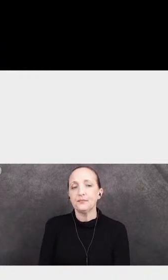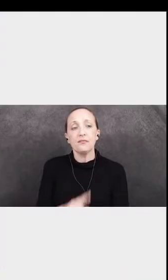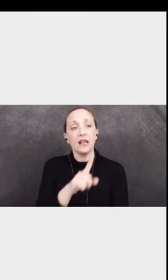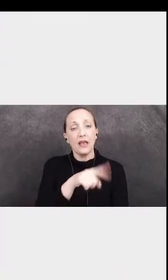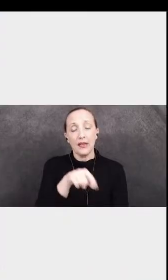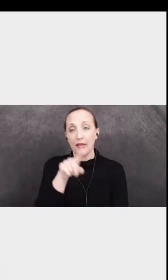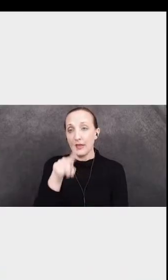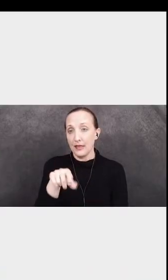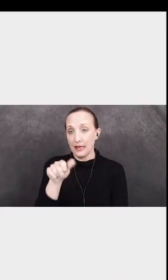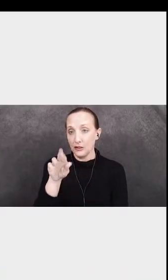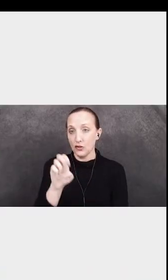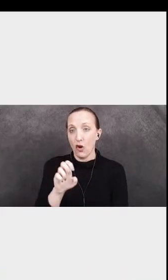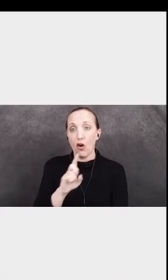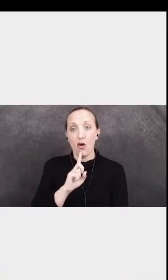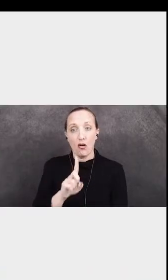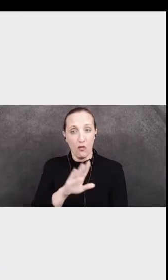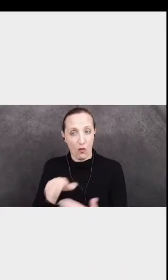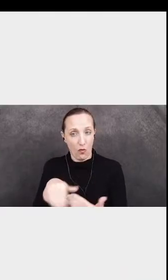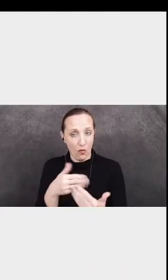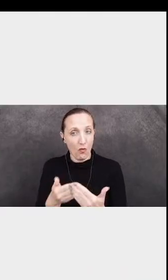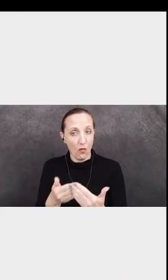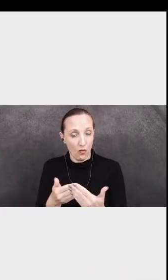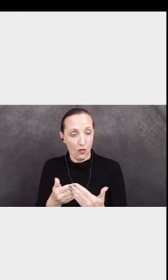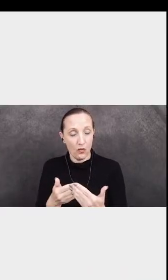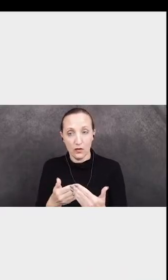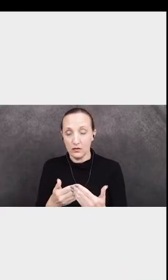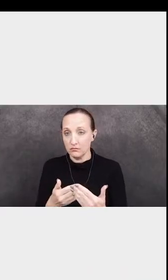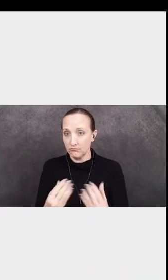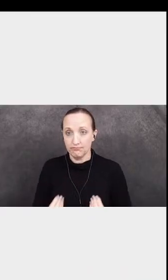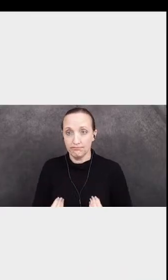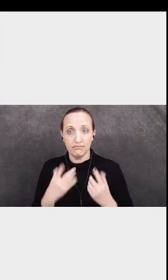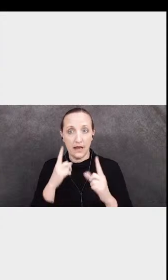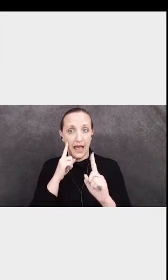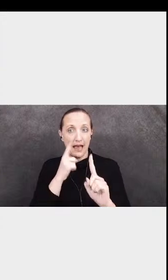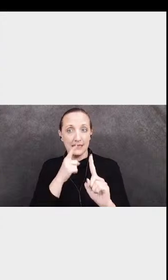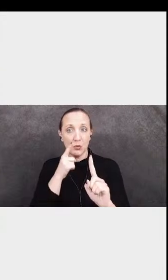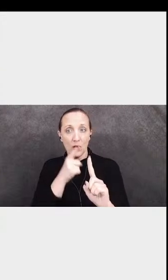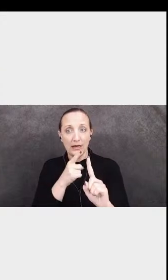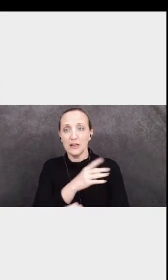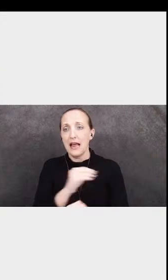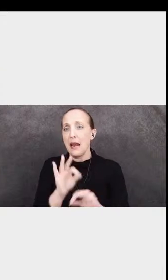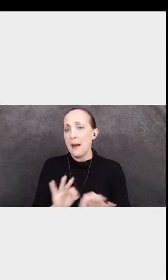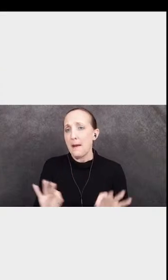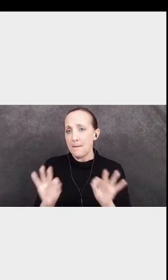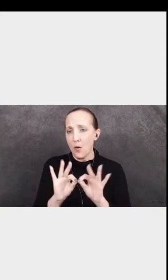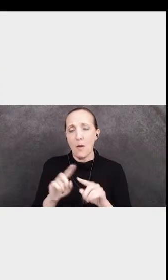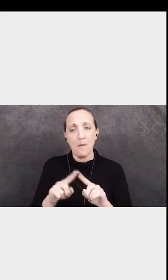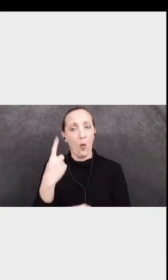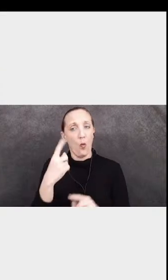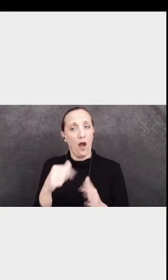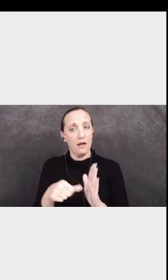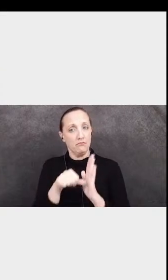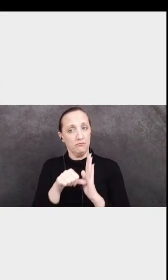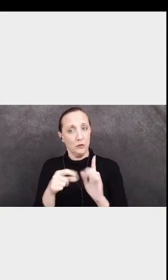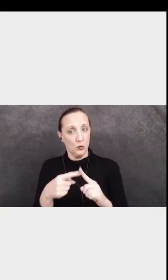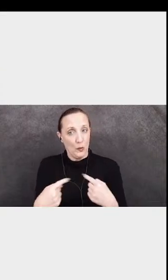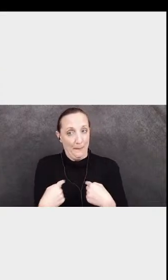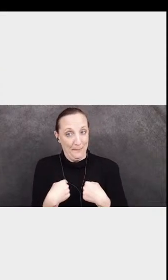all incredibly aspirational and important building blocks. The one that I'll say that stands out to me.